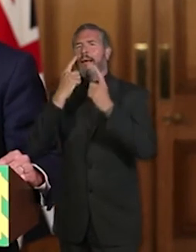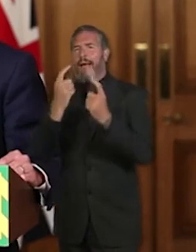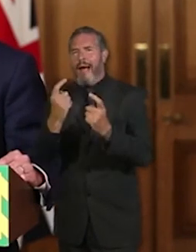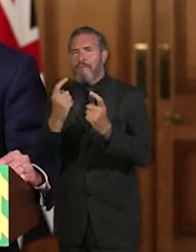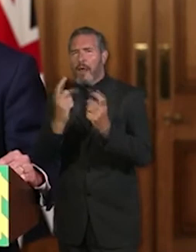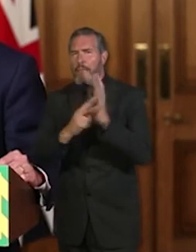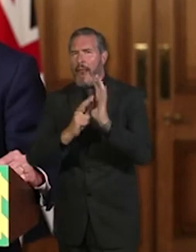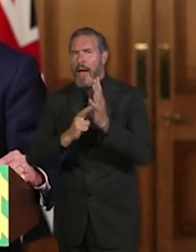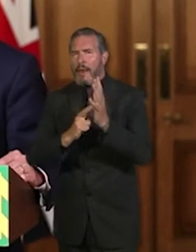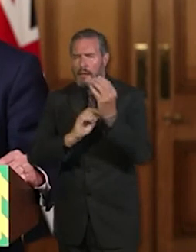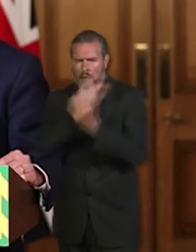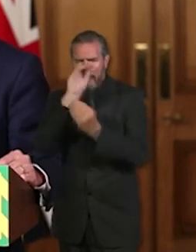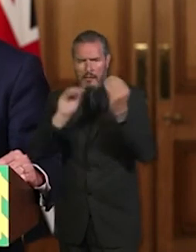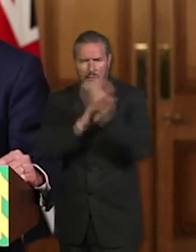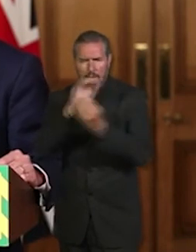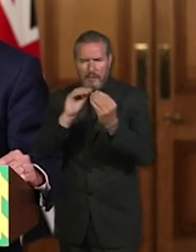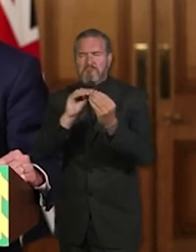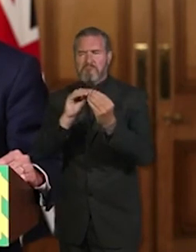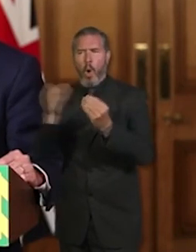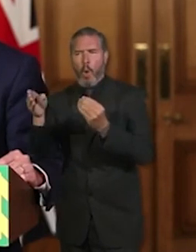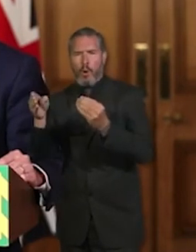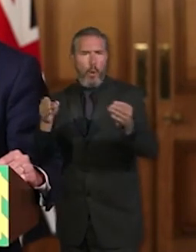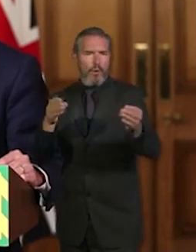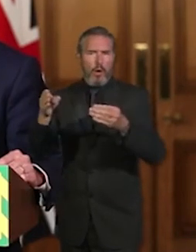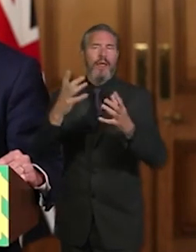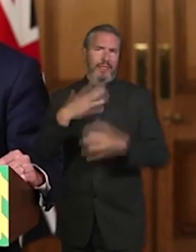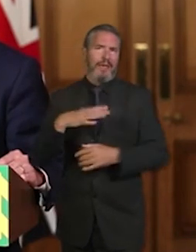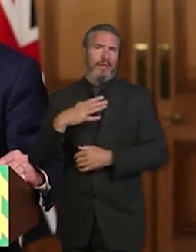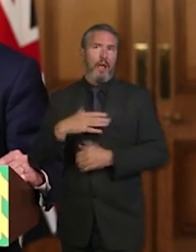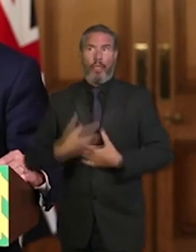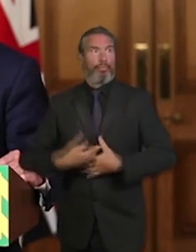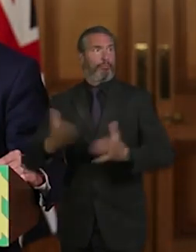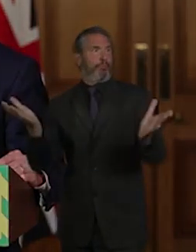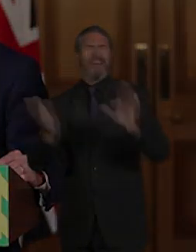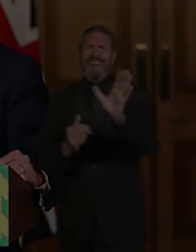having an undue positive impact. But we keep all of these things under review.